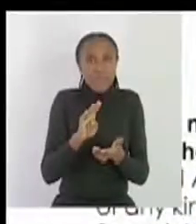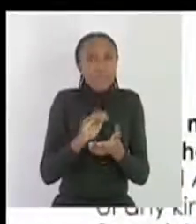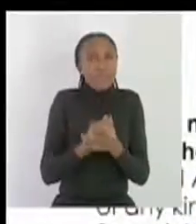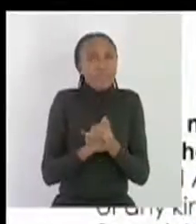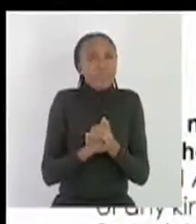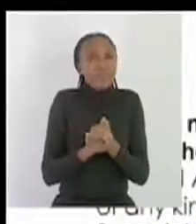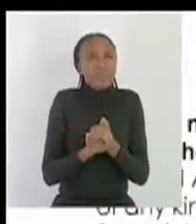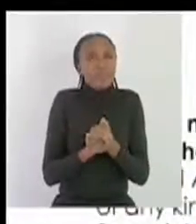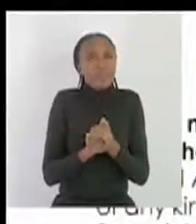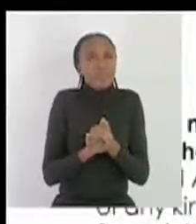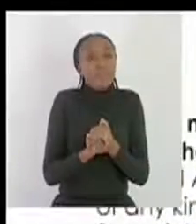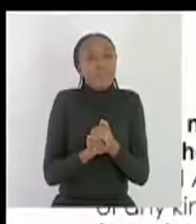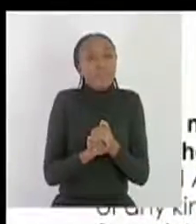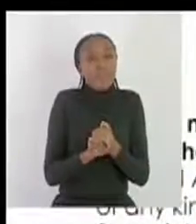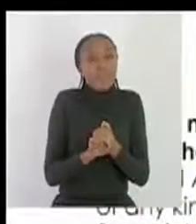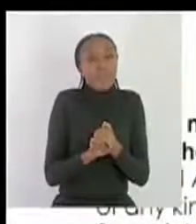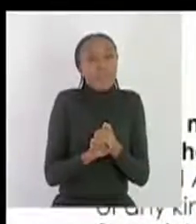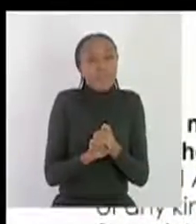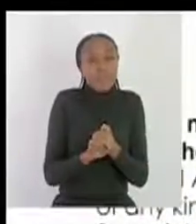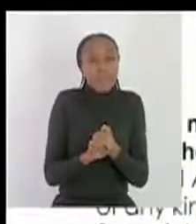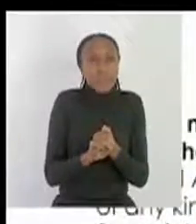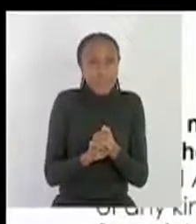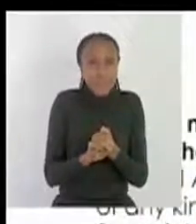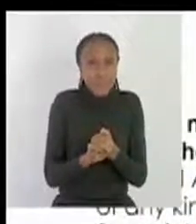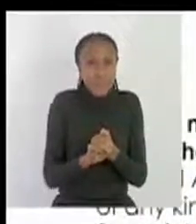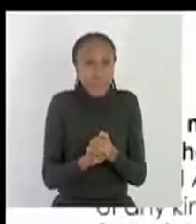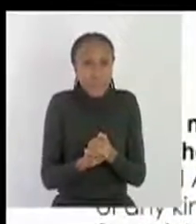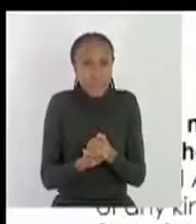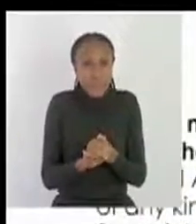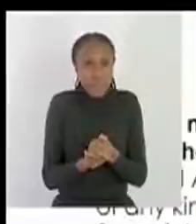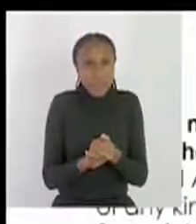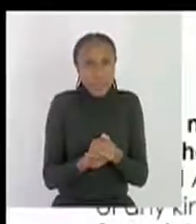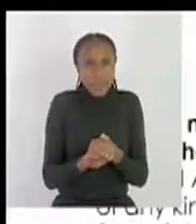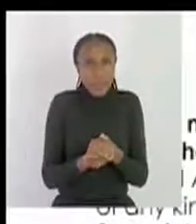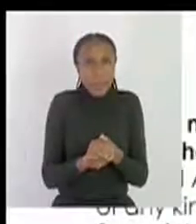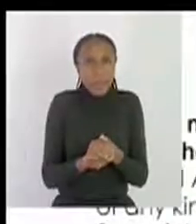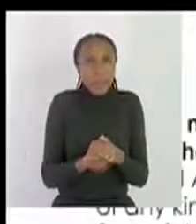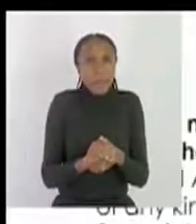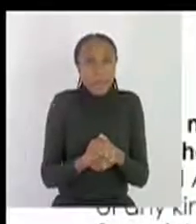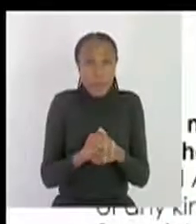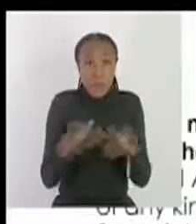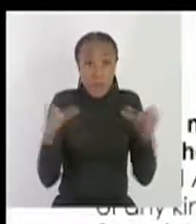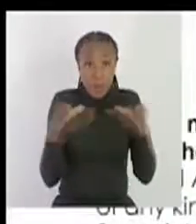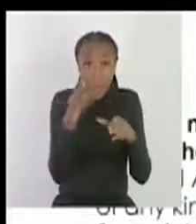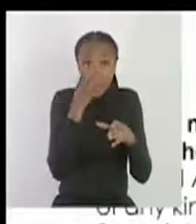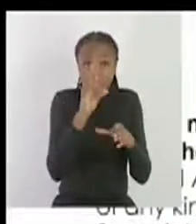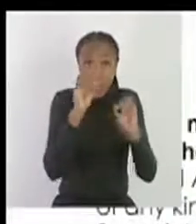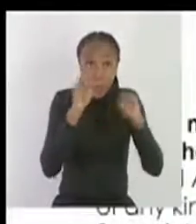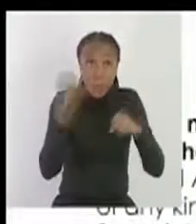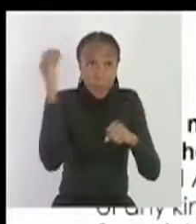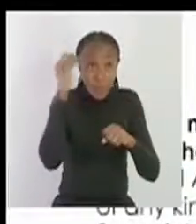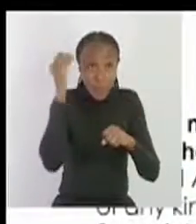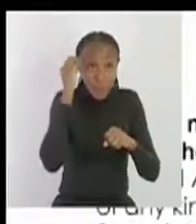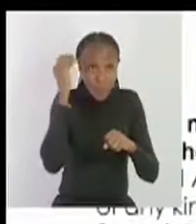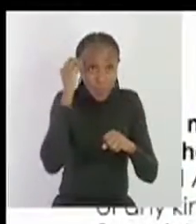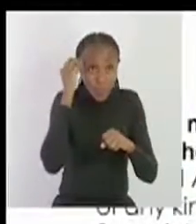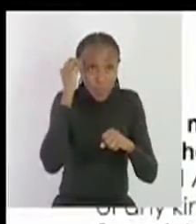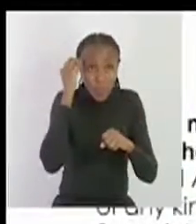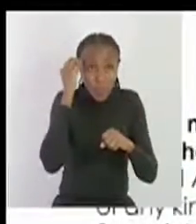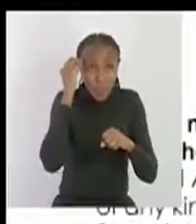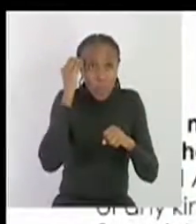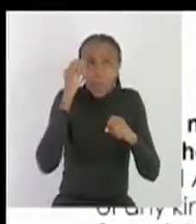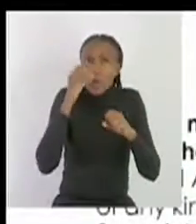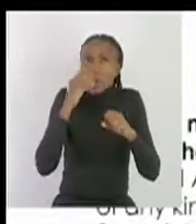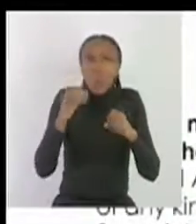on page 24 it says that as a learning grade 7 you must be able to state that no one knows for